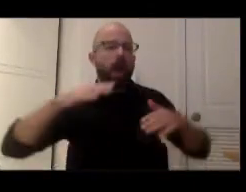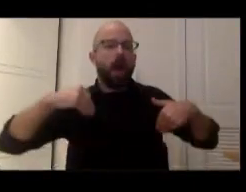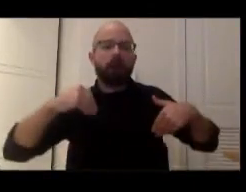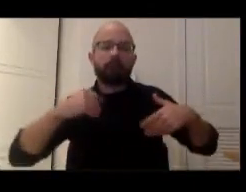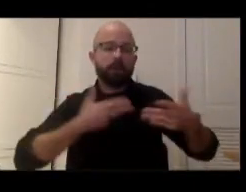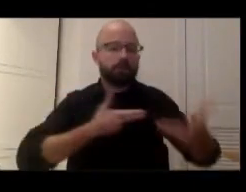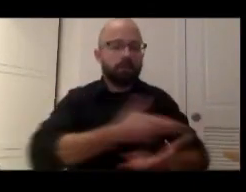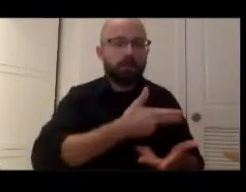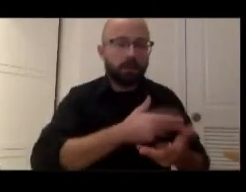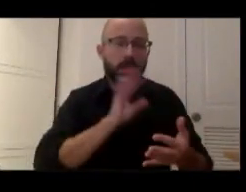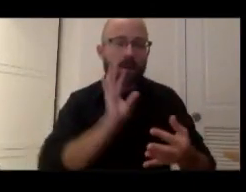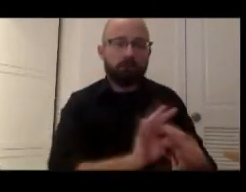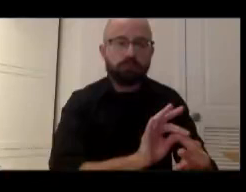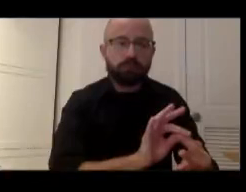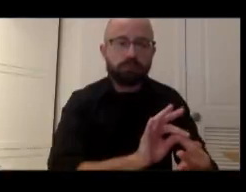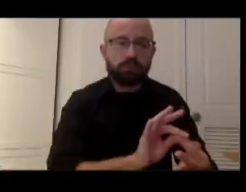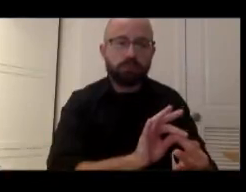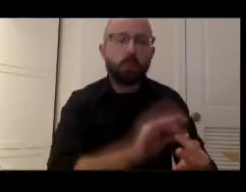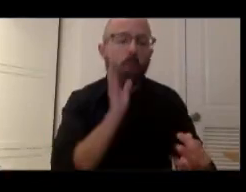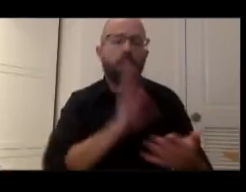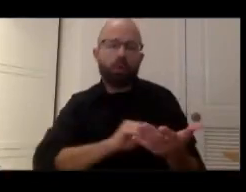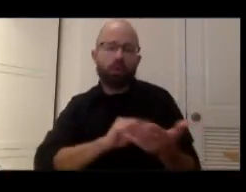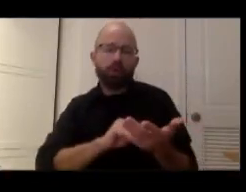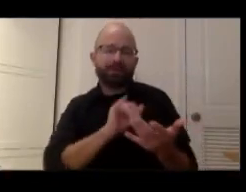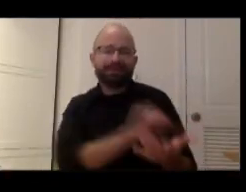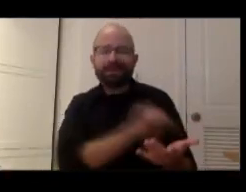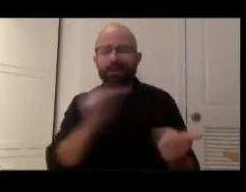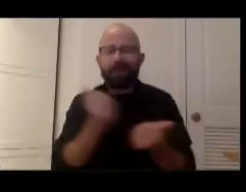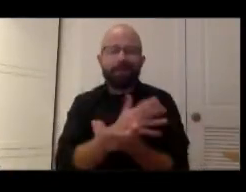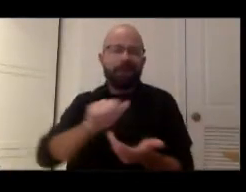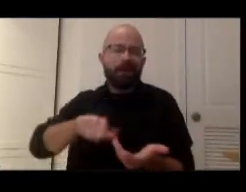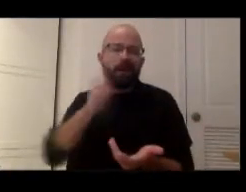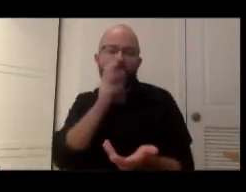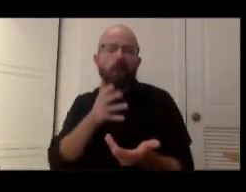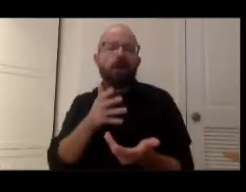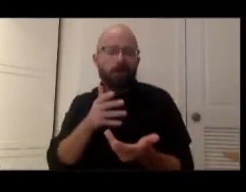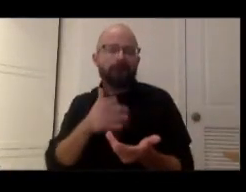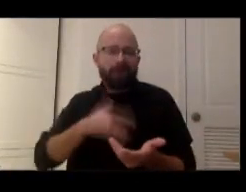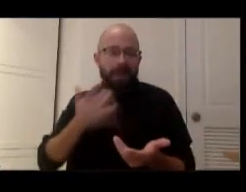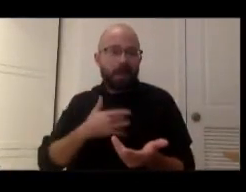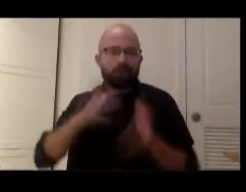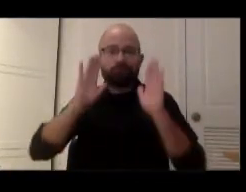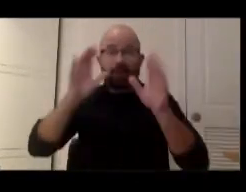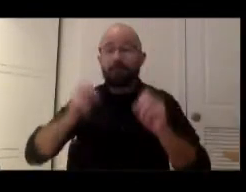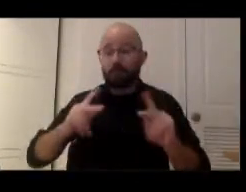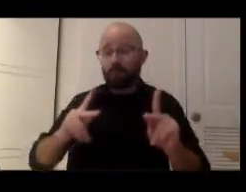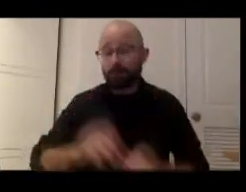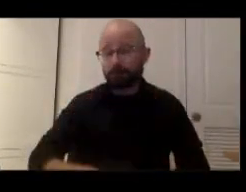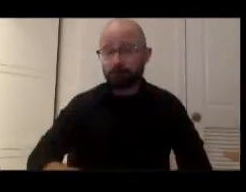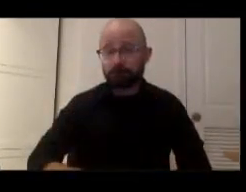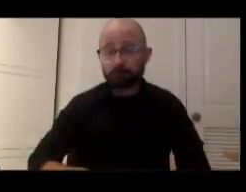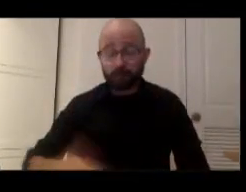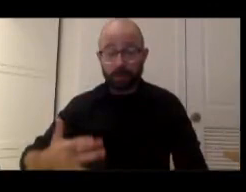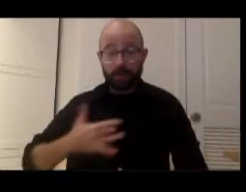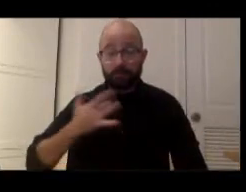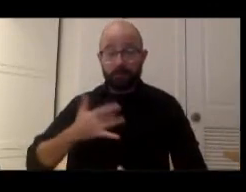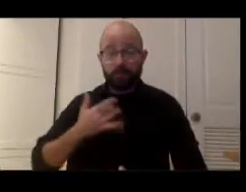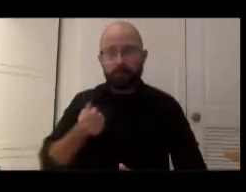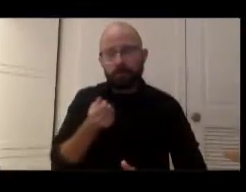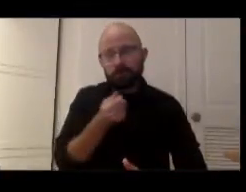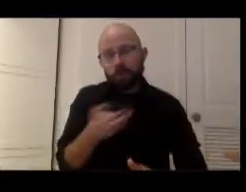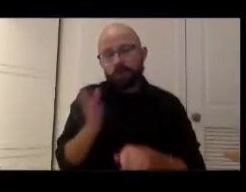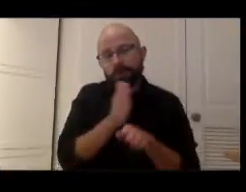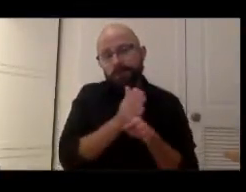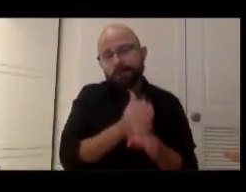as anything else, and we see this as a great opportunity. I think not only the the multidisciplinary